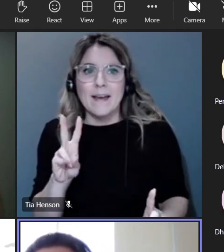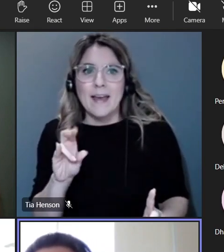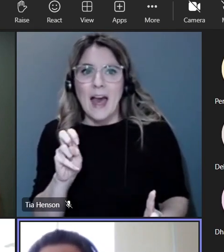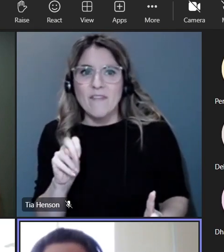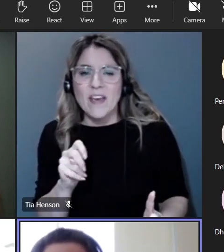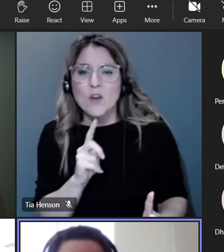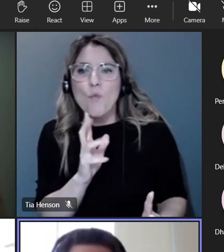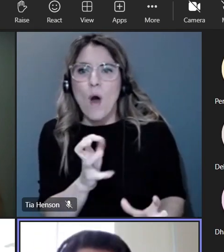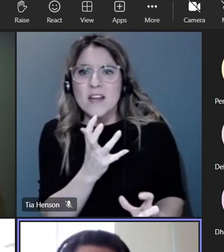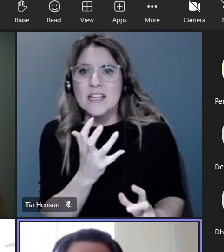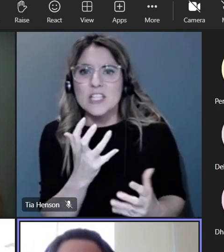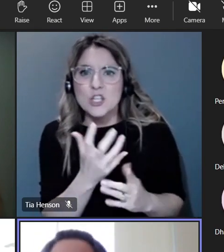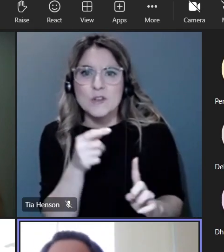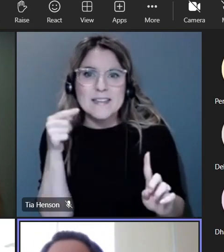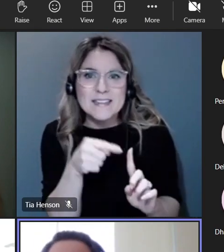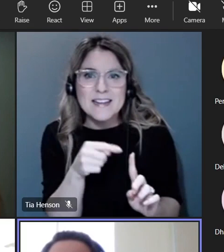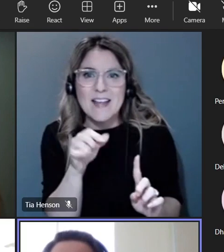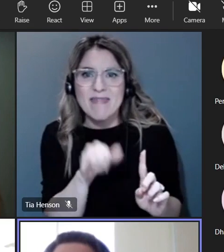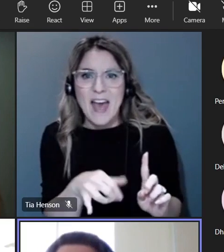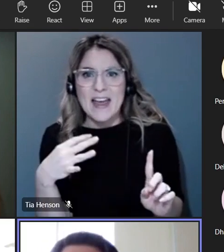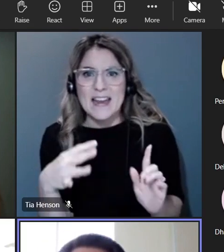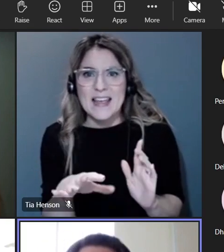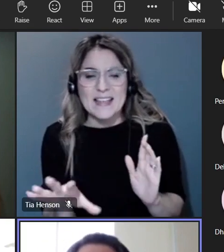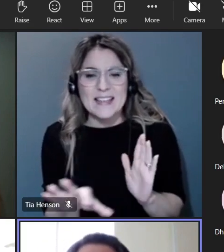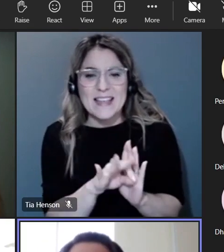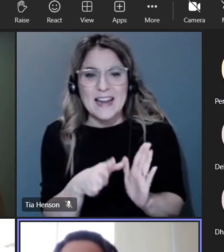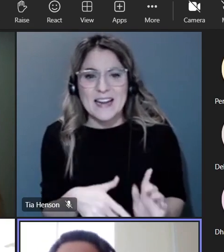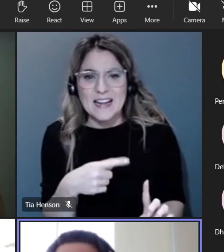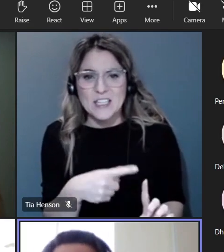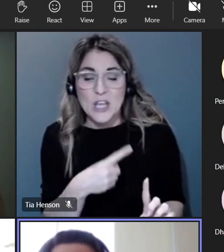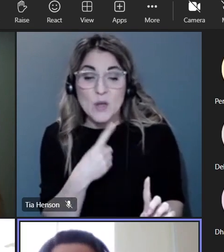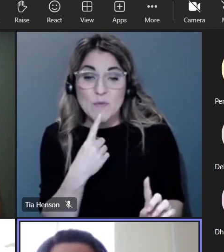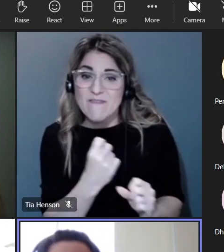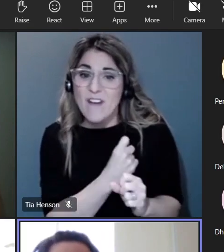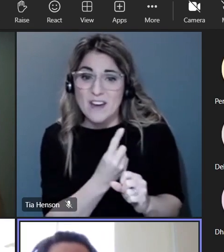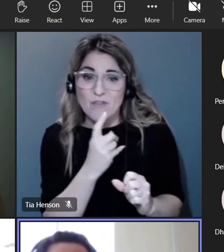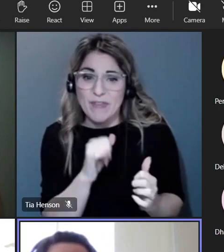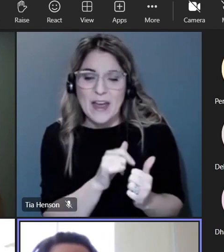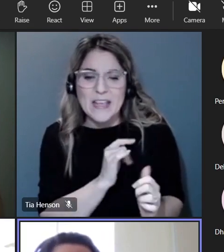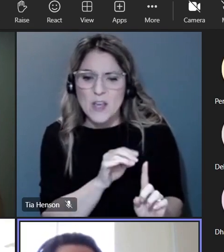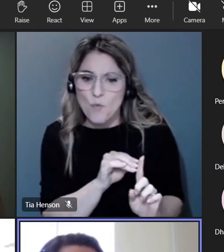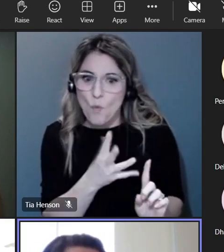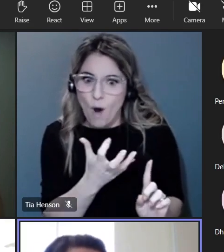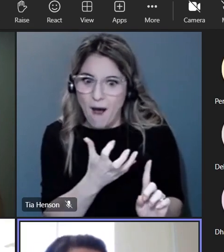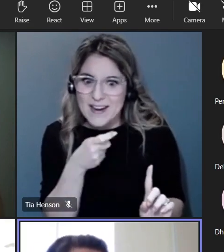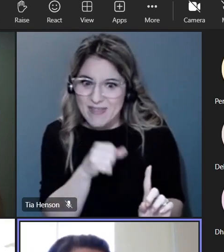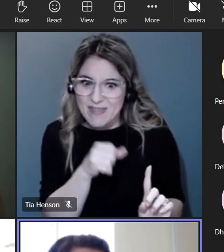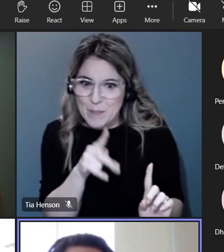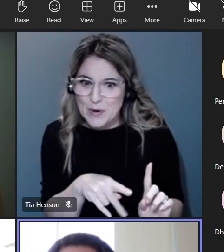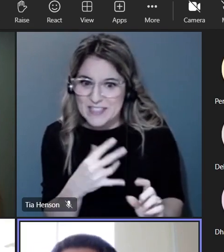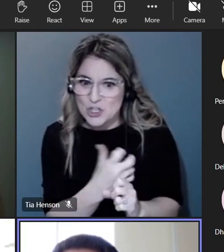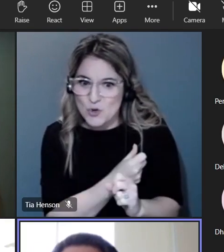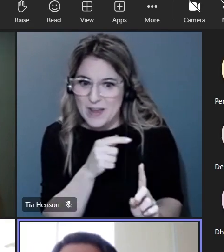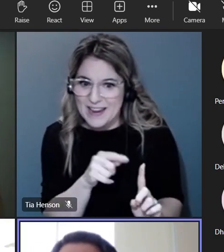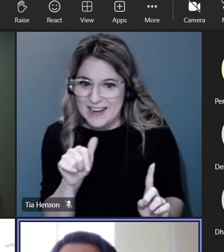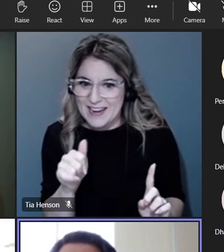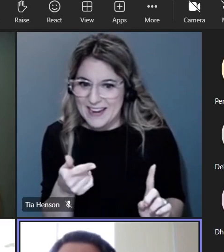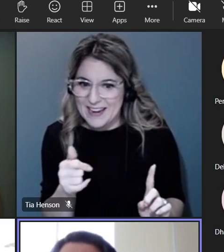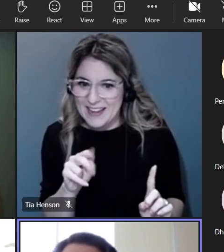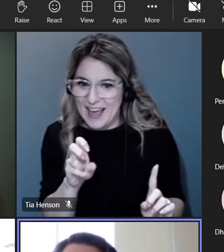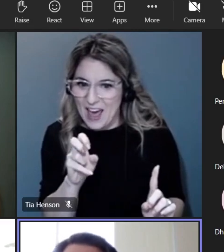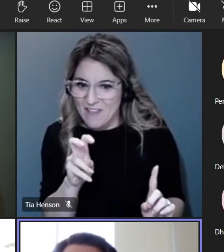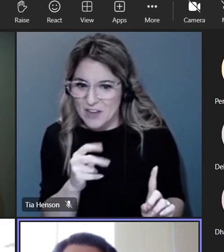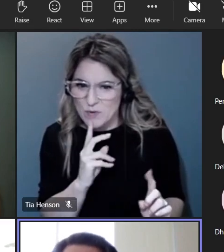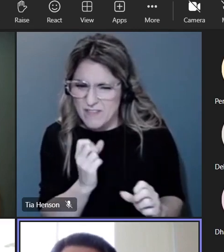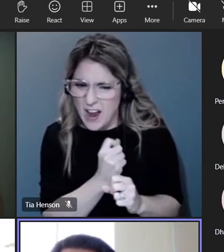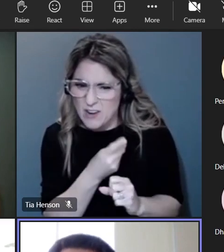and he was going to not back down so he was he was fighting for his candidate so just a couple things that I want to clarify about the process